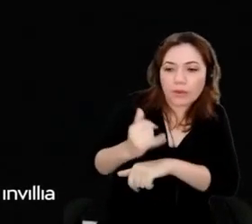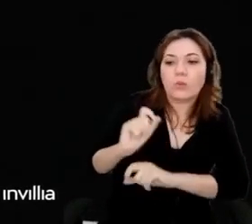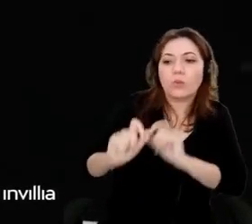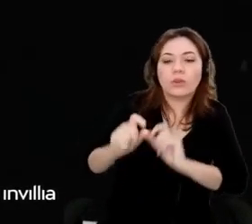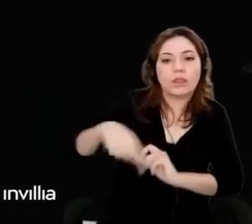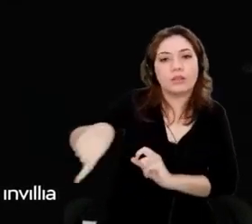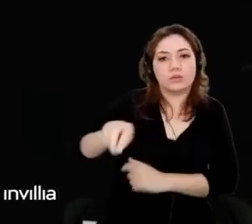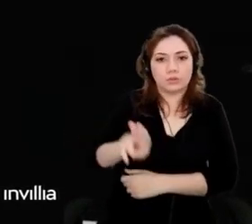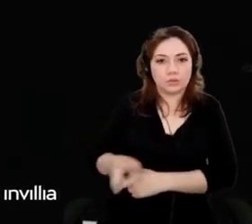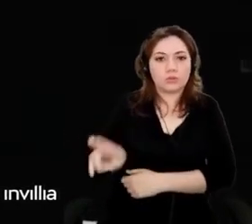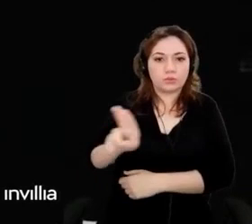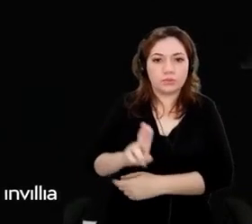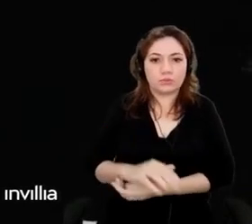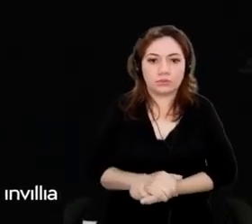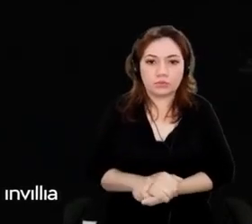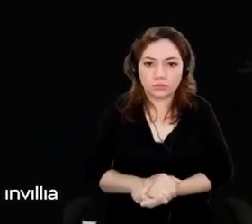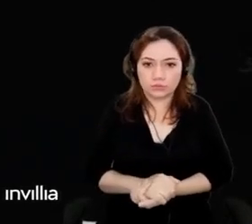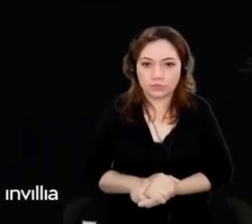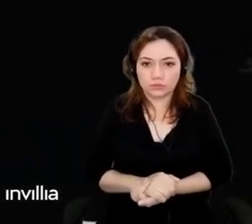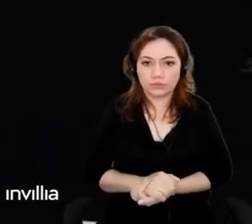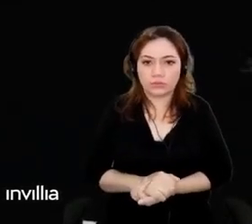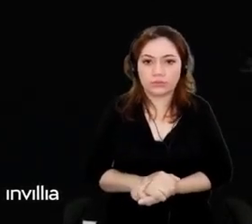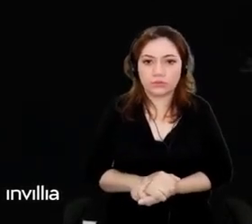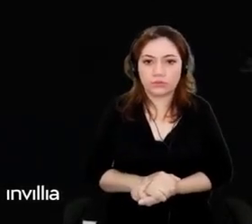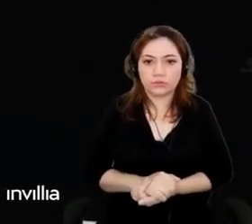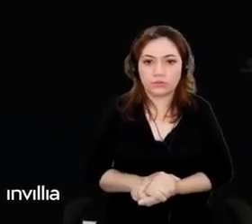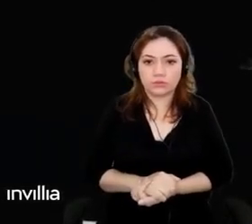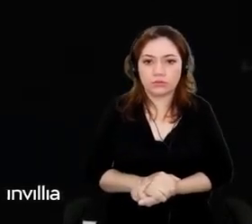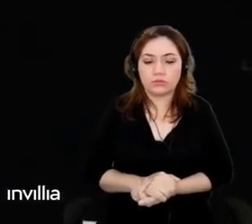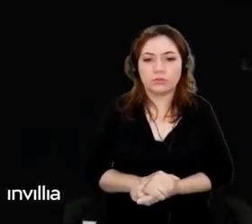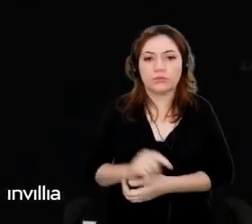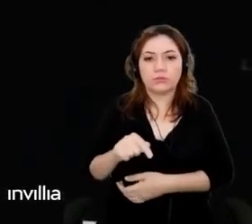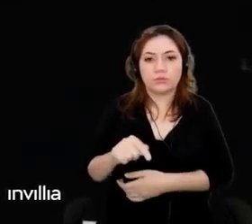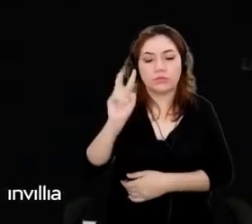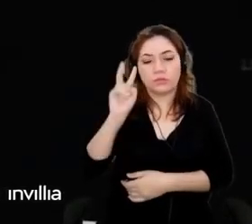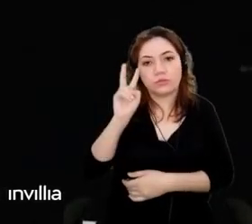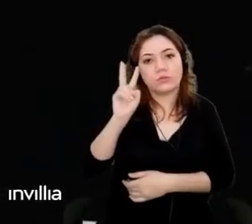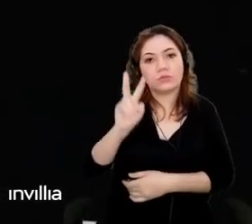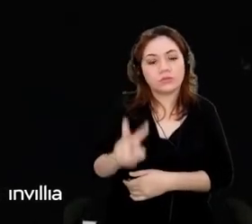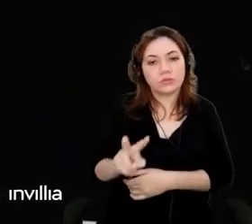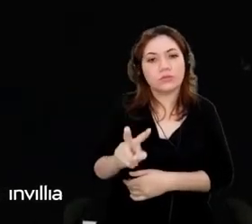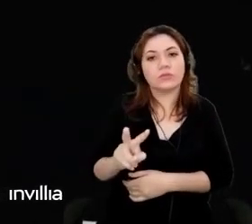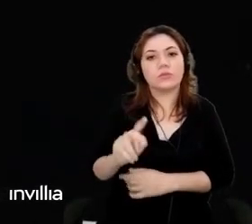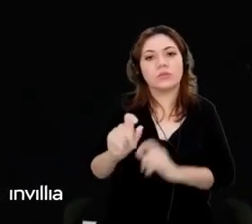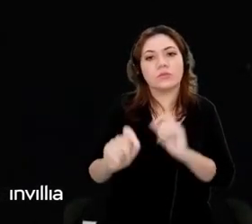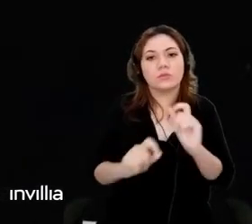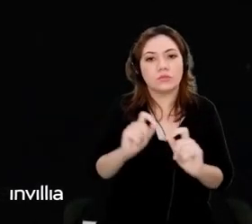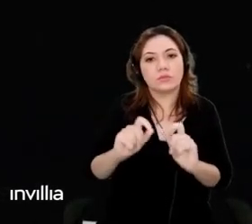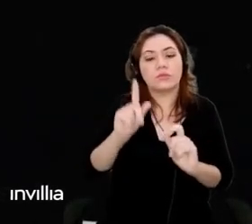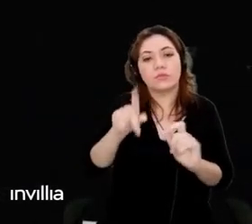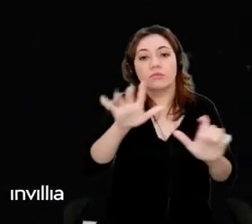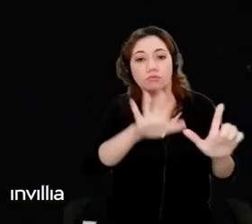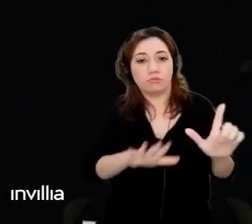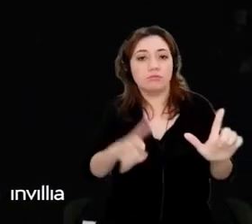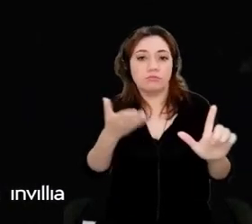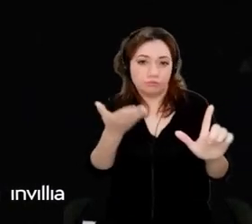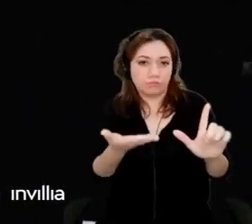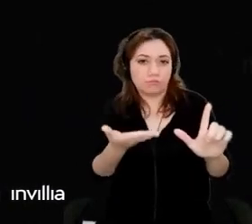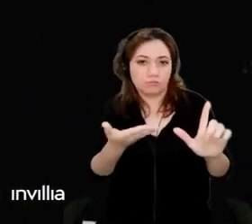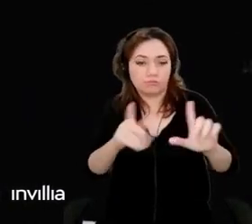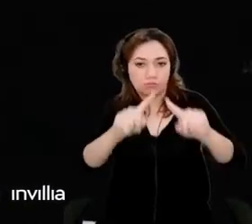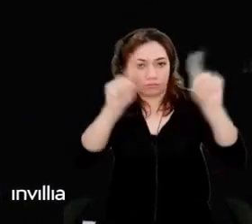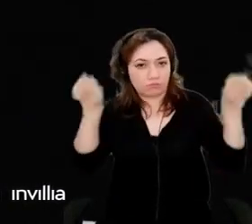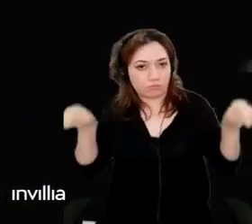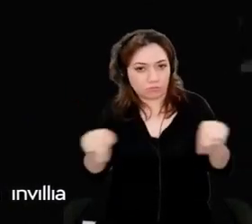Here you can see the AI Cockpit platform covering a